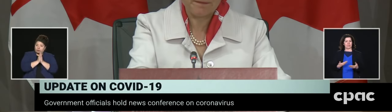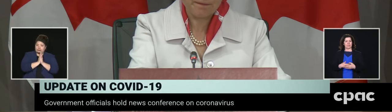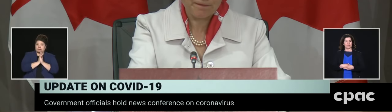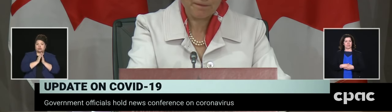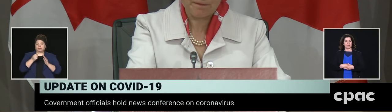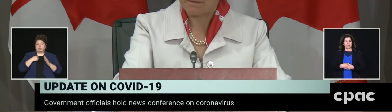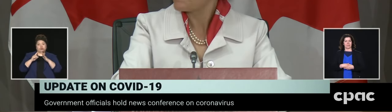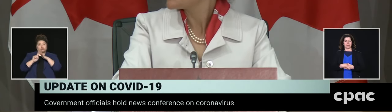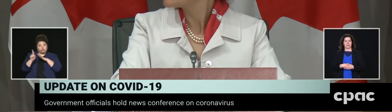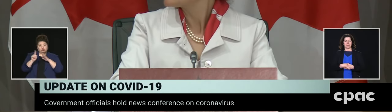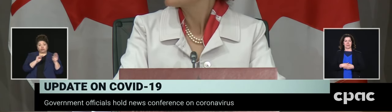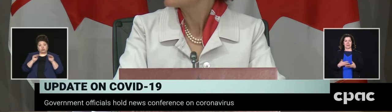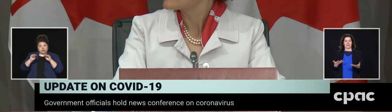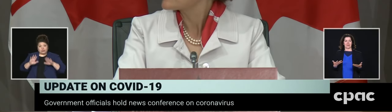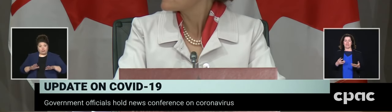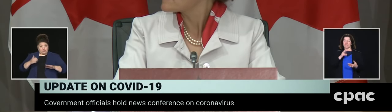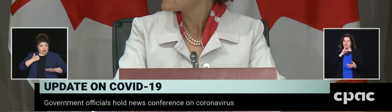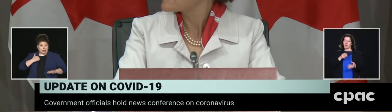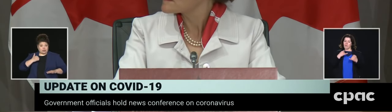ça.